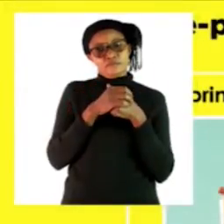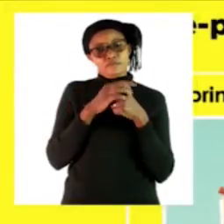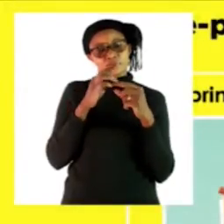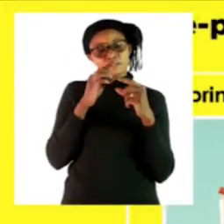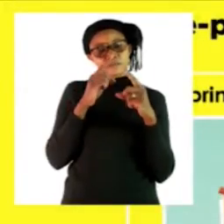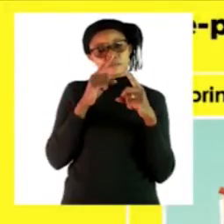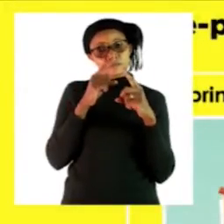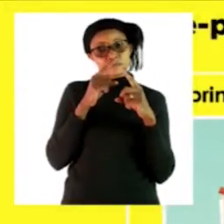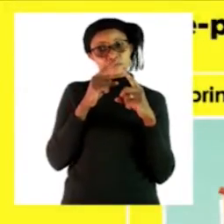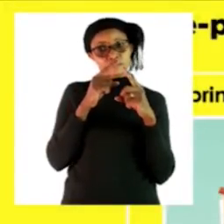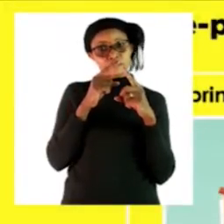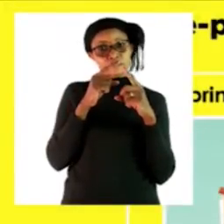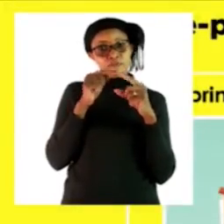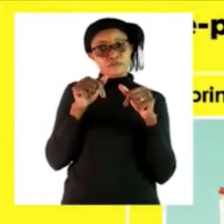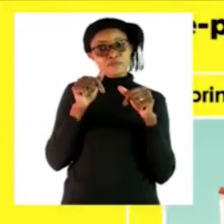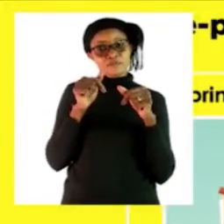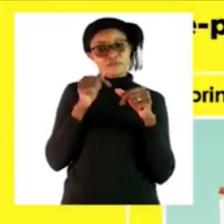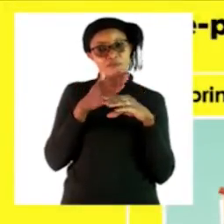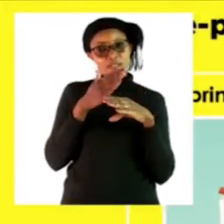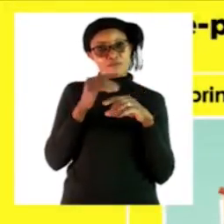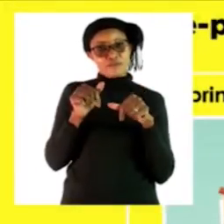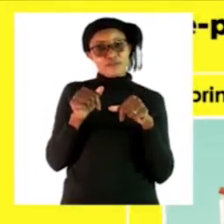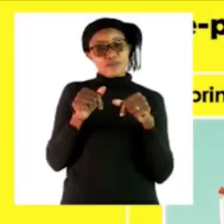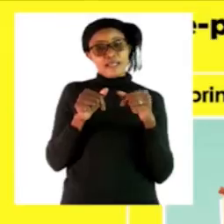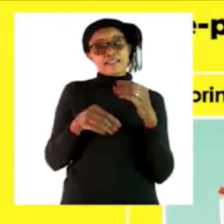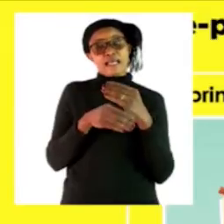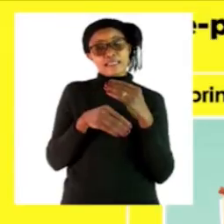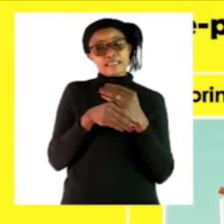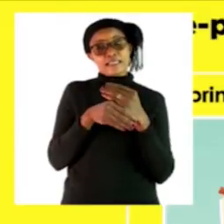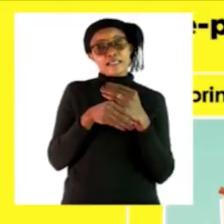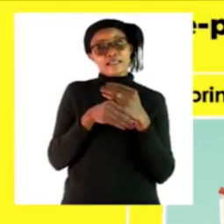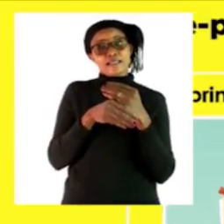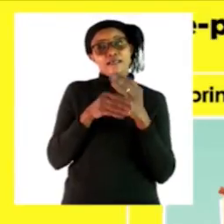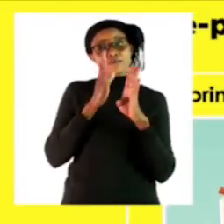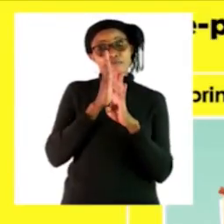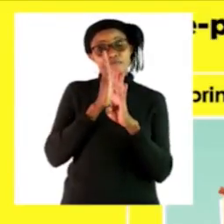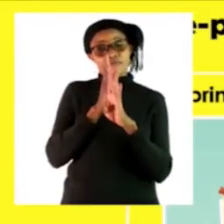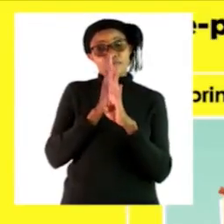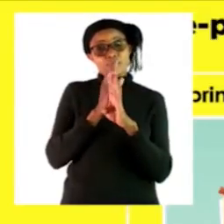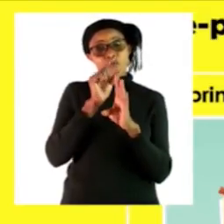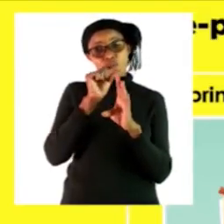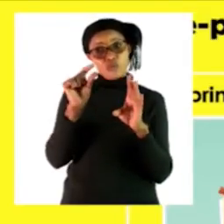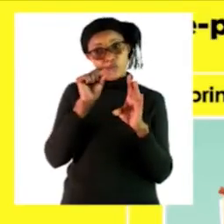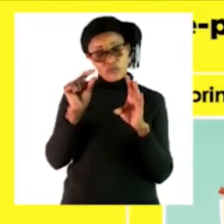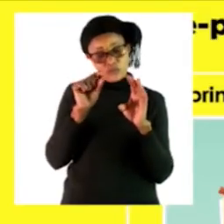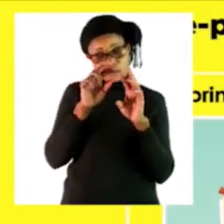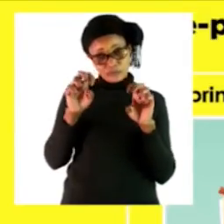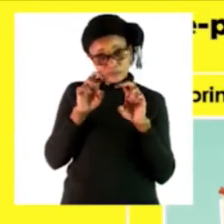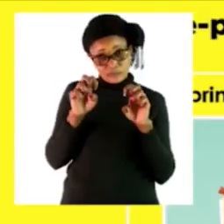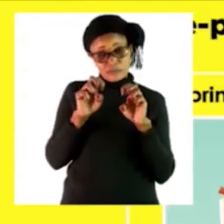lesson five addition sequencing word search